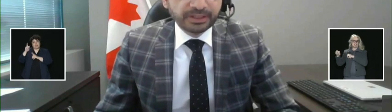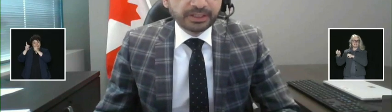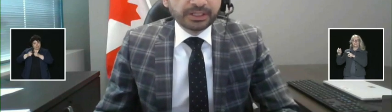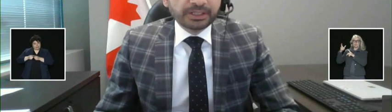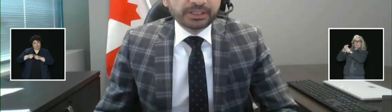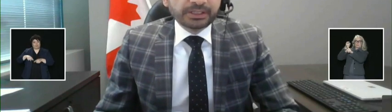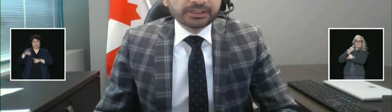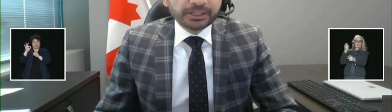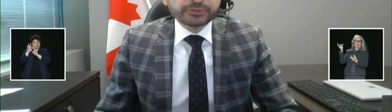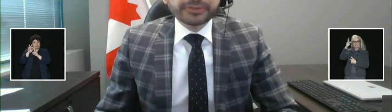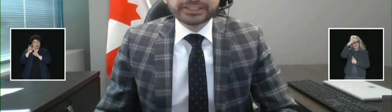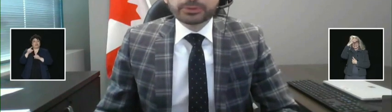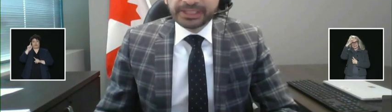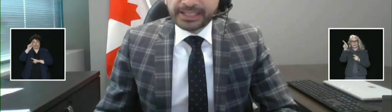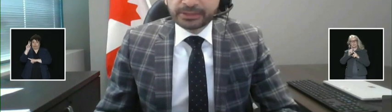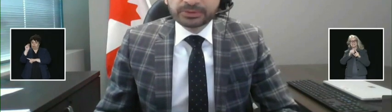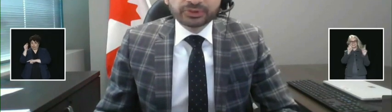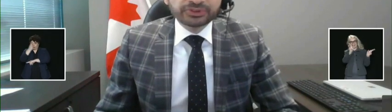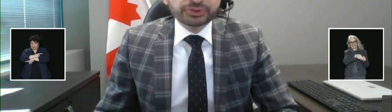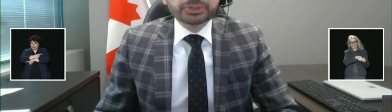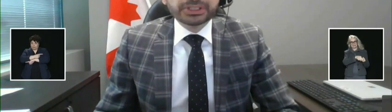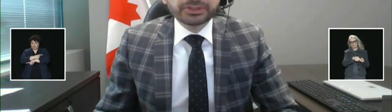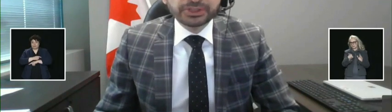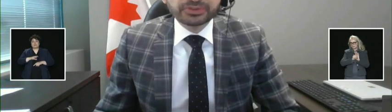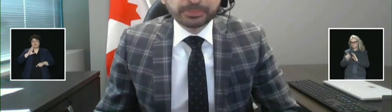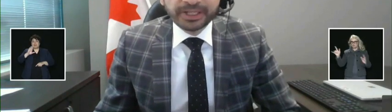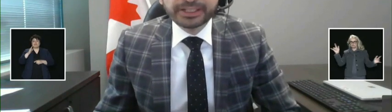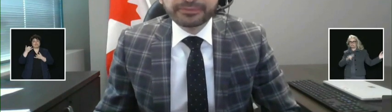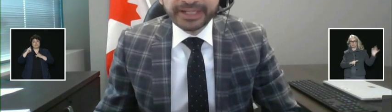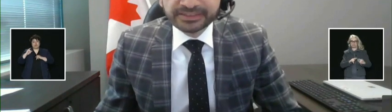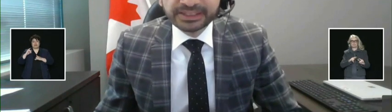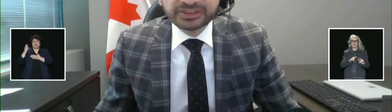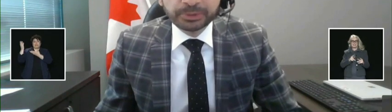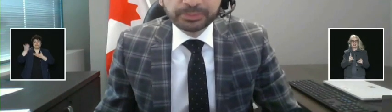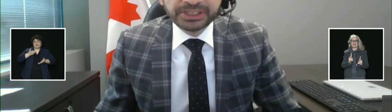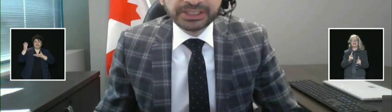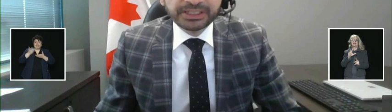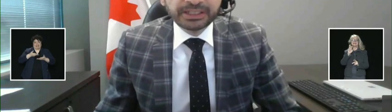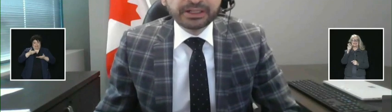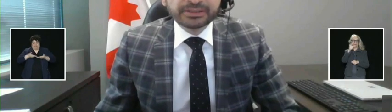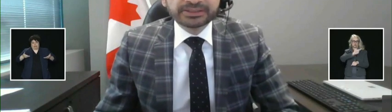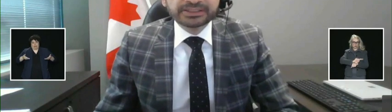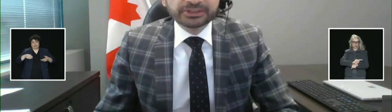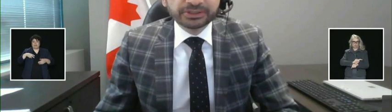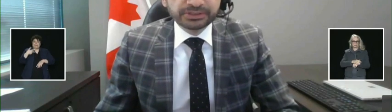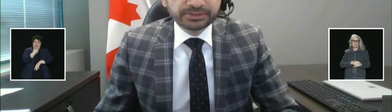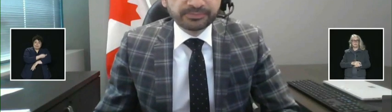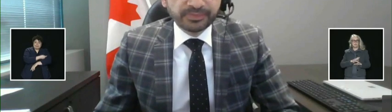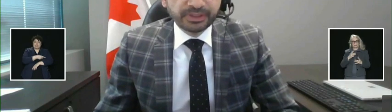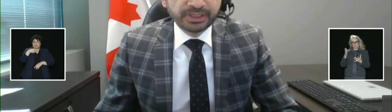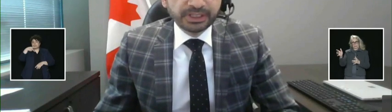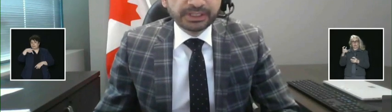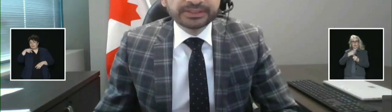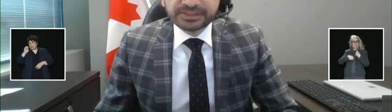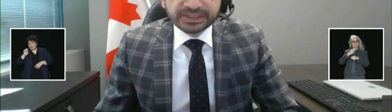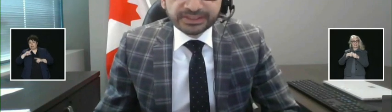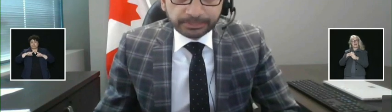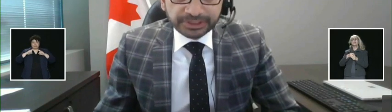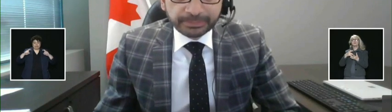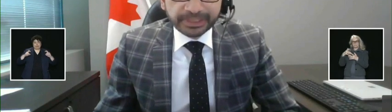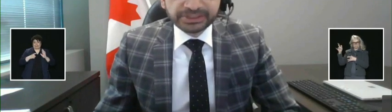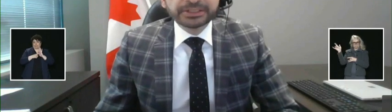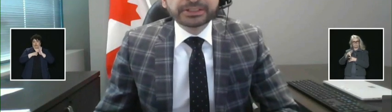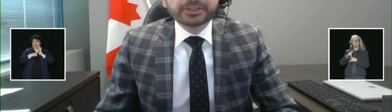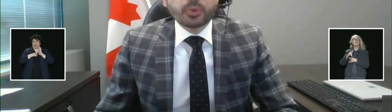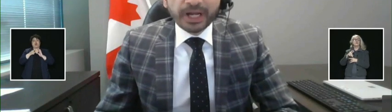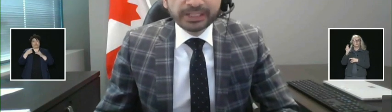days. Cargo flights will be allowed to ensure the continued supply of vaccines, PPE, and other essential goods. This